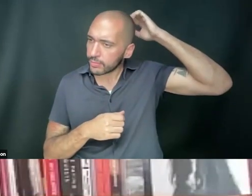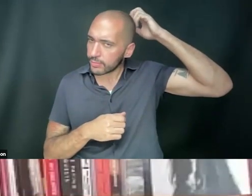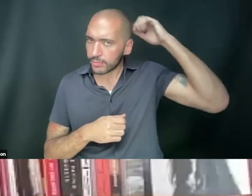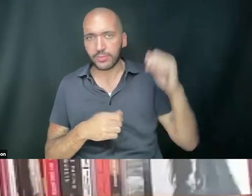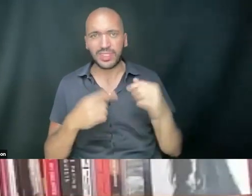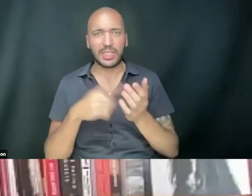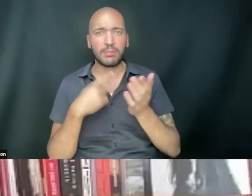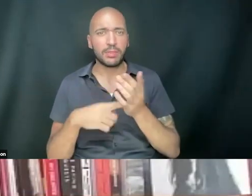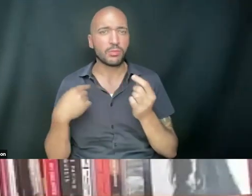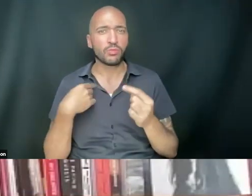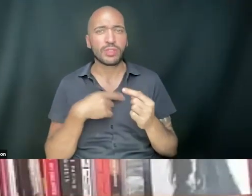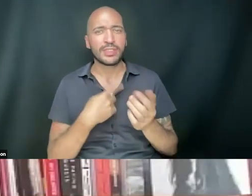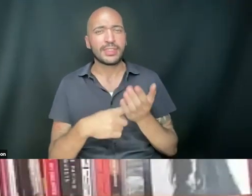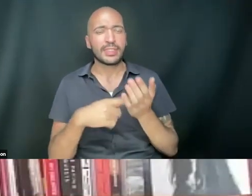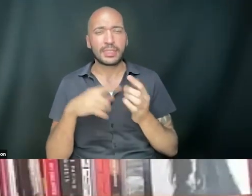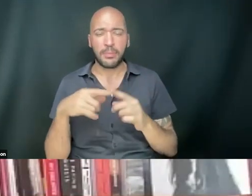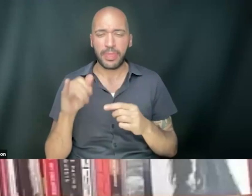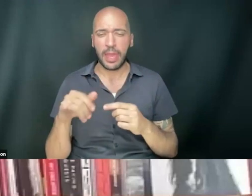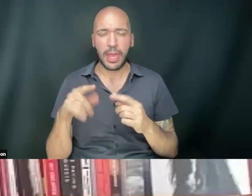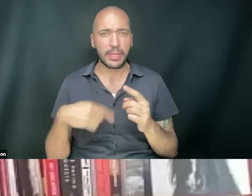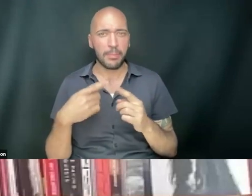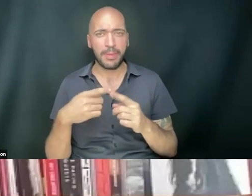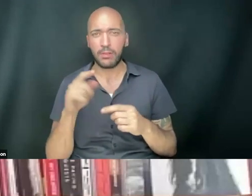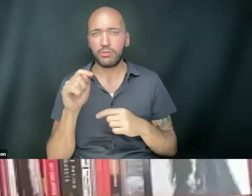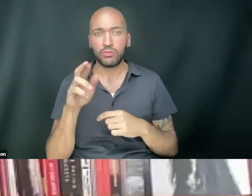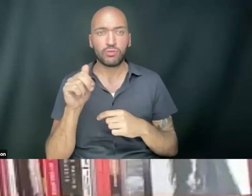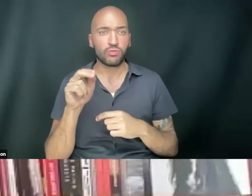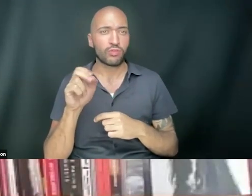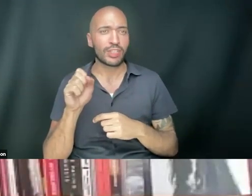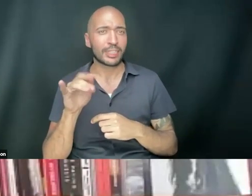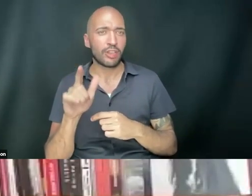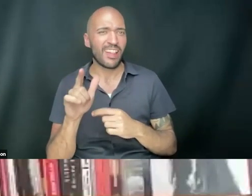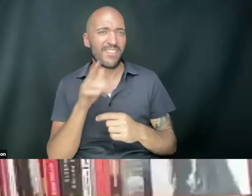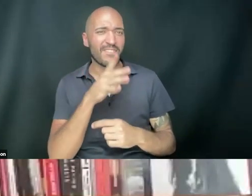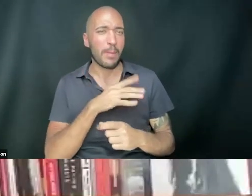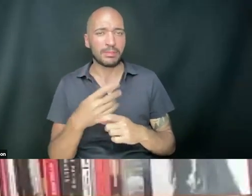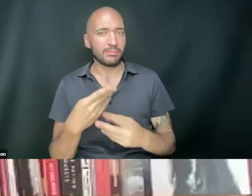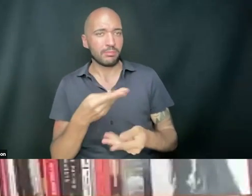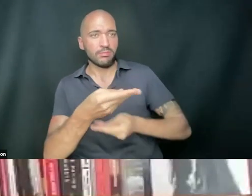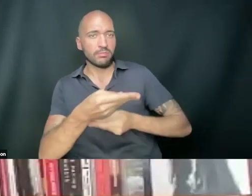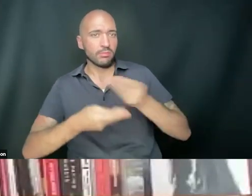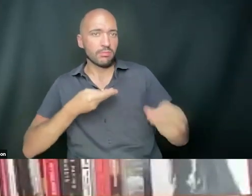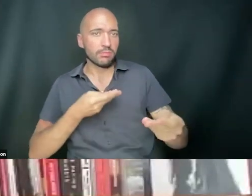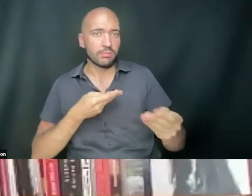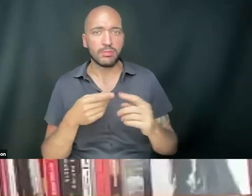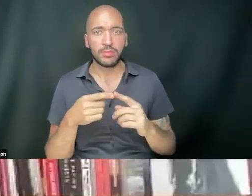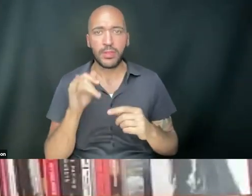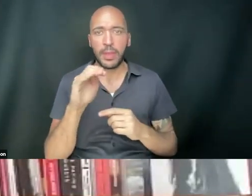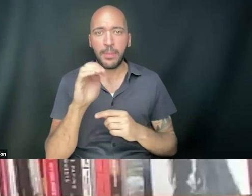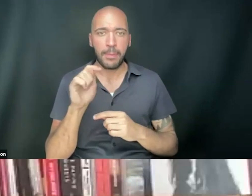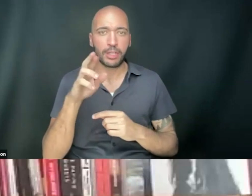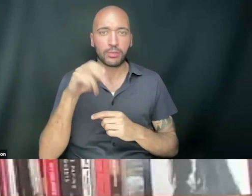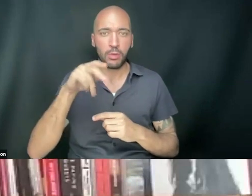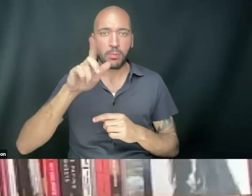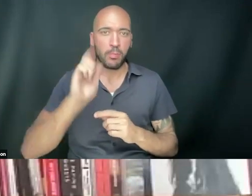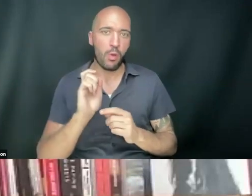and we discuss this about transnational feminisms, when there's a tension to, over there, the metropole or a particular